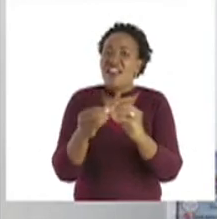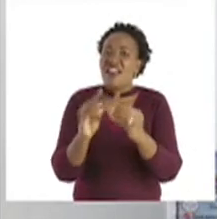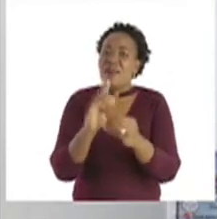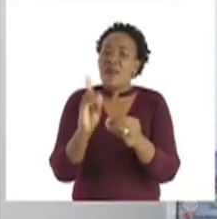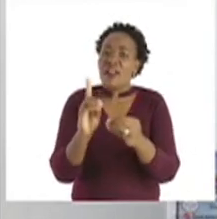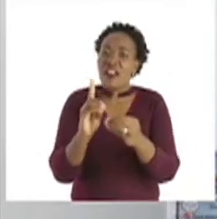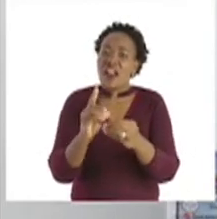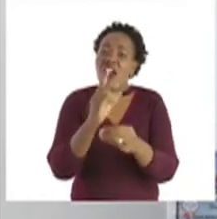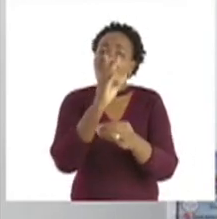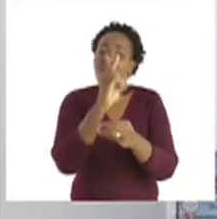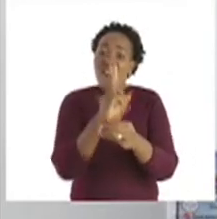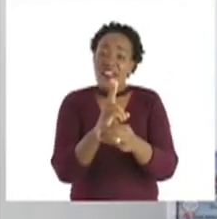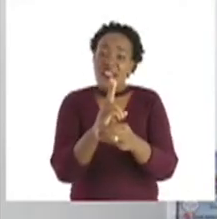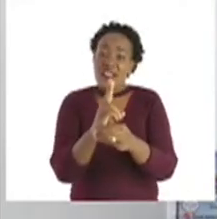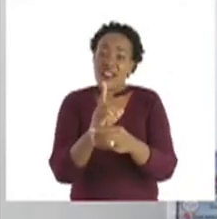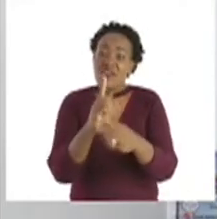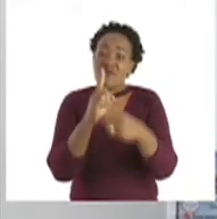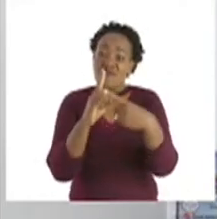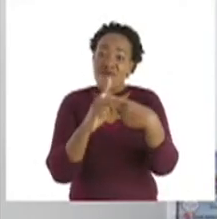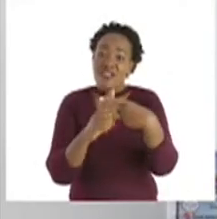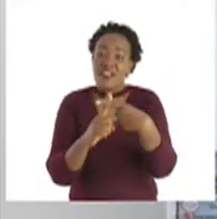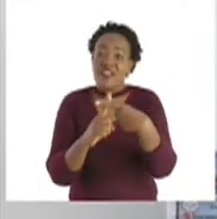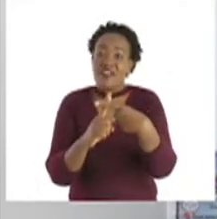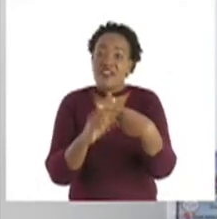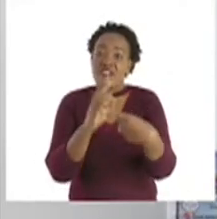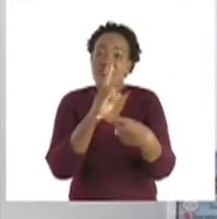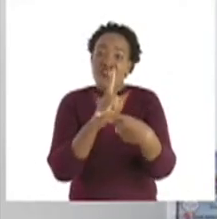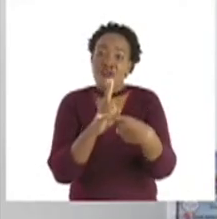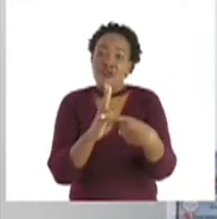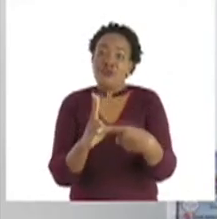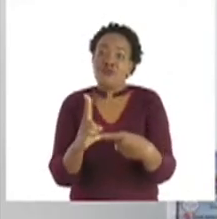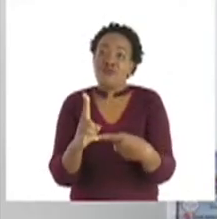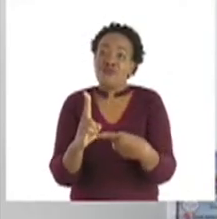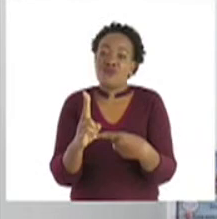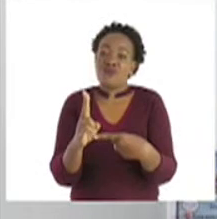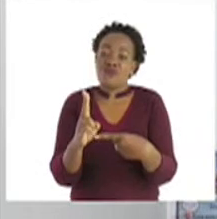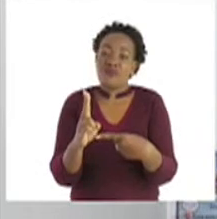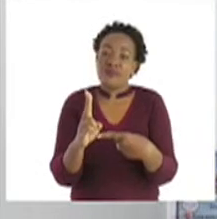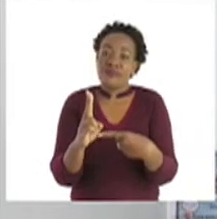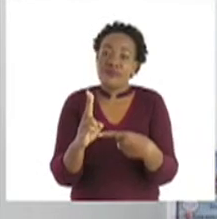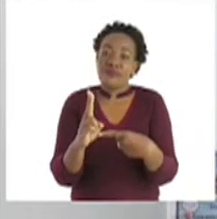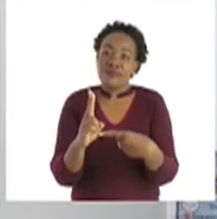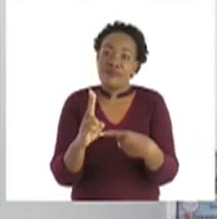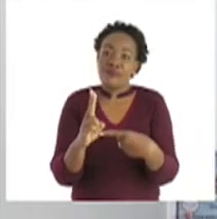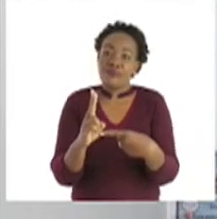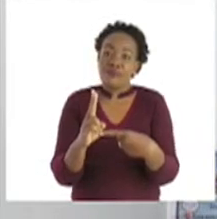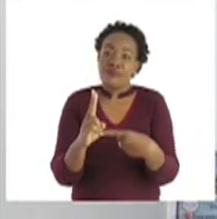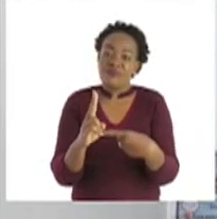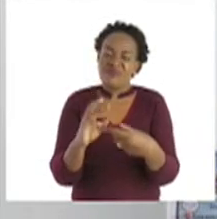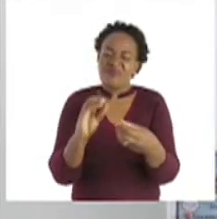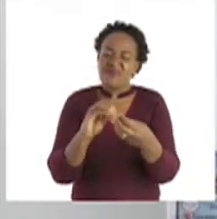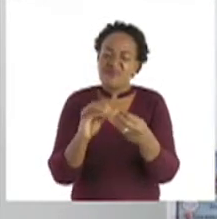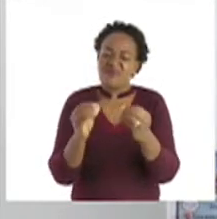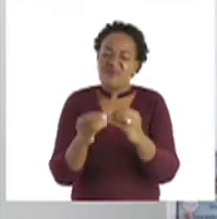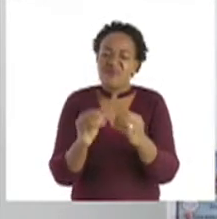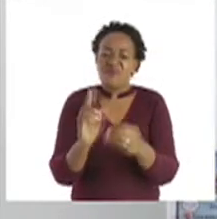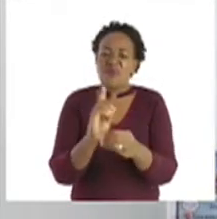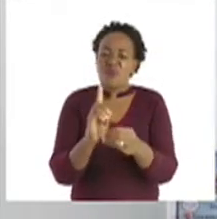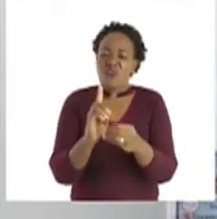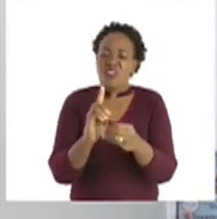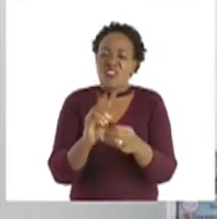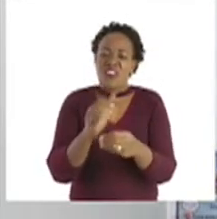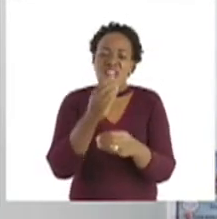plus 2 because we are adding 2. What is 8 plus 2,